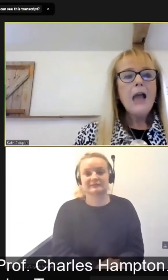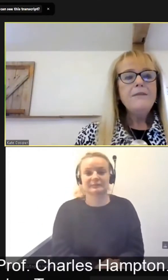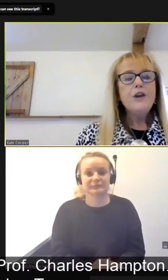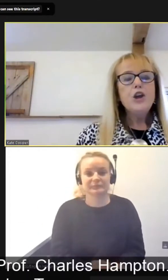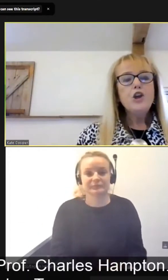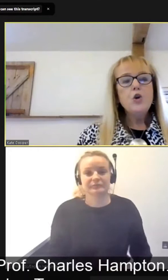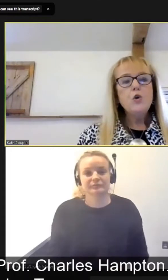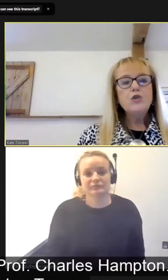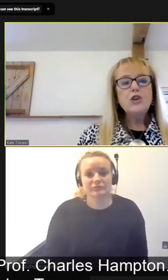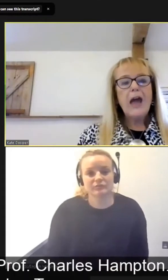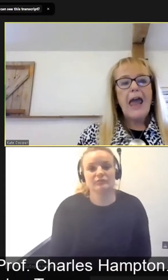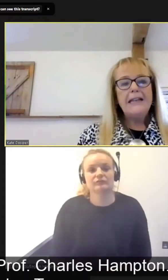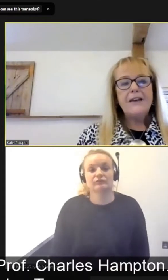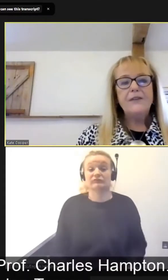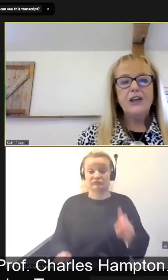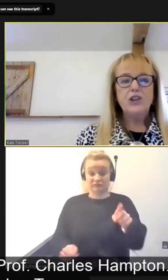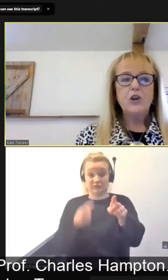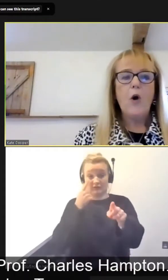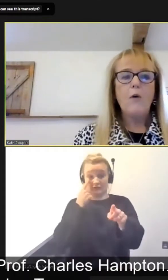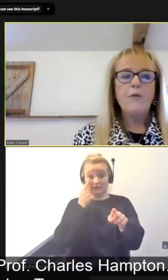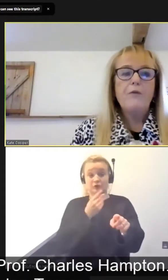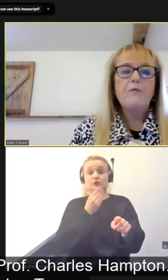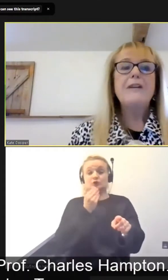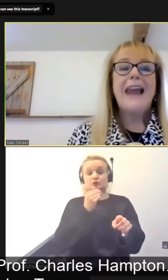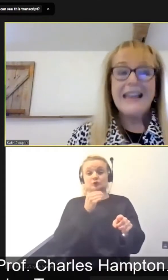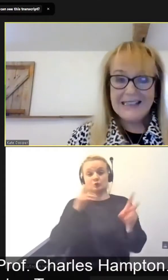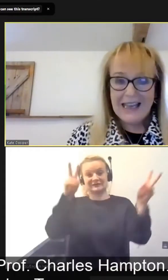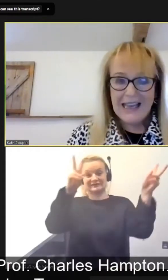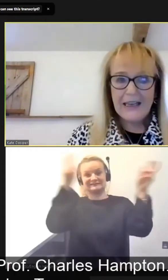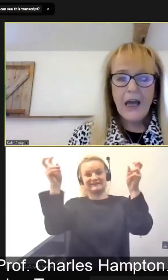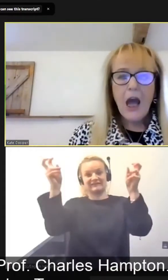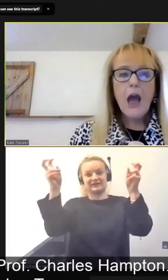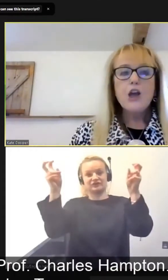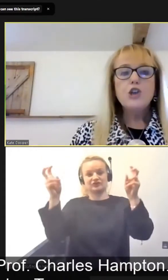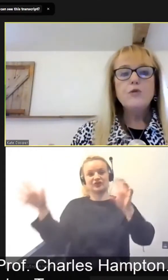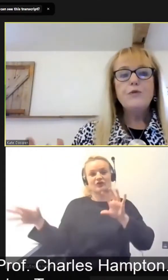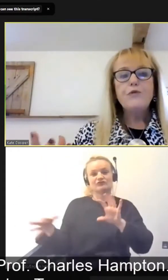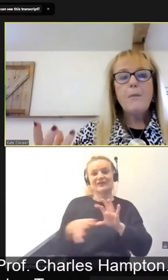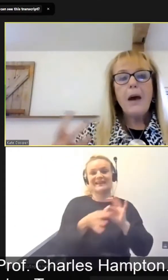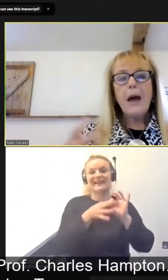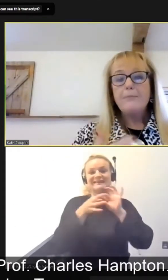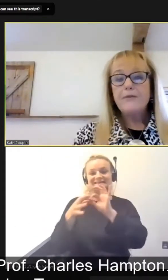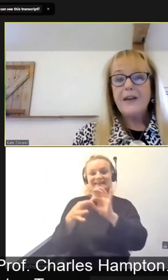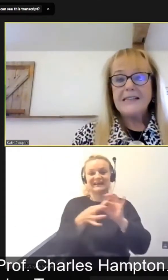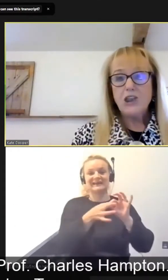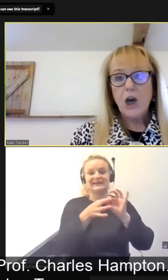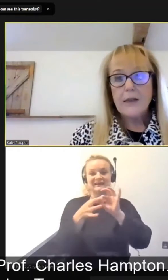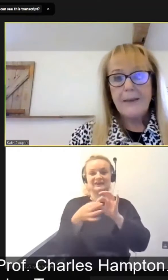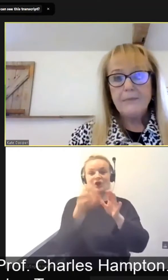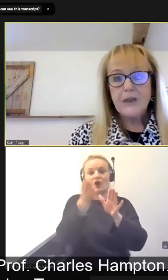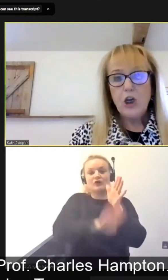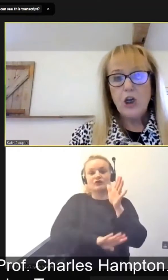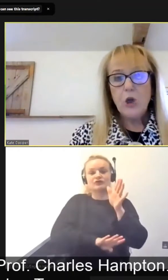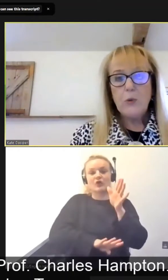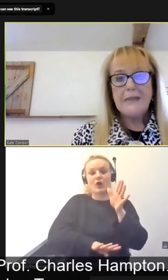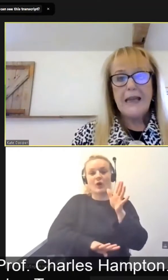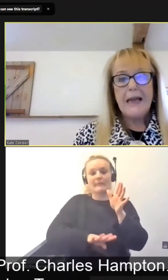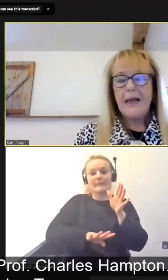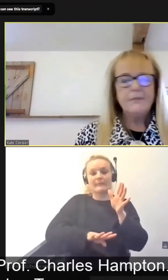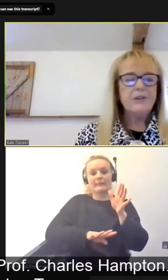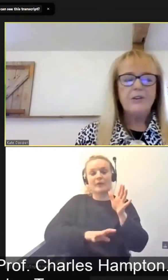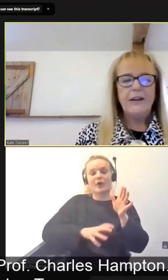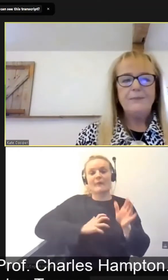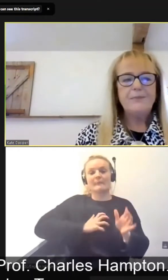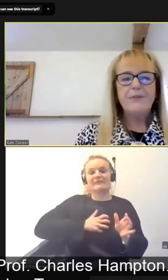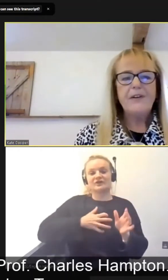I've used a definition of relating from Professor Charles Hamden-Hughes.